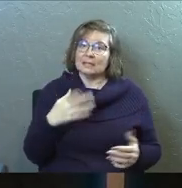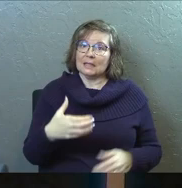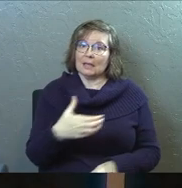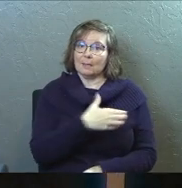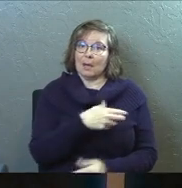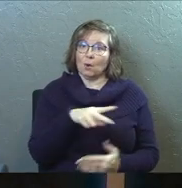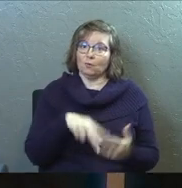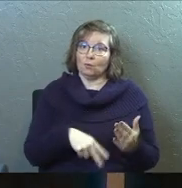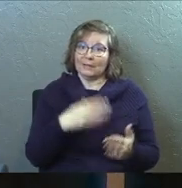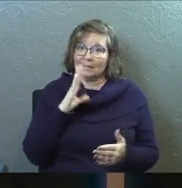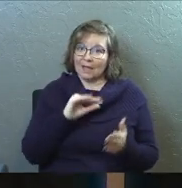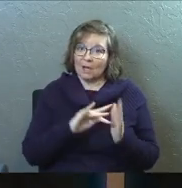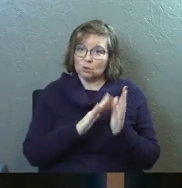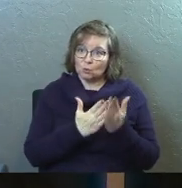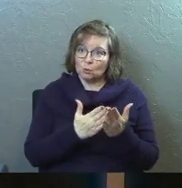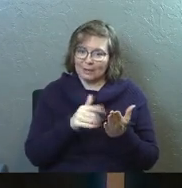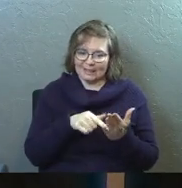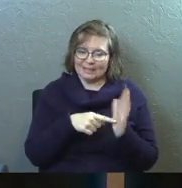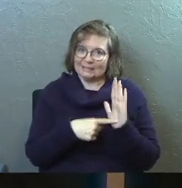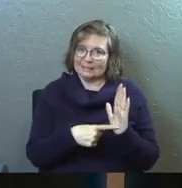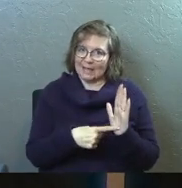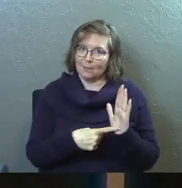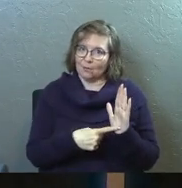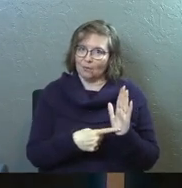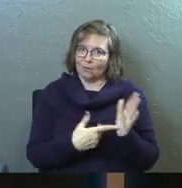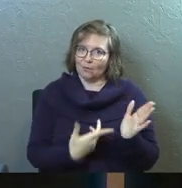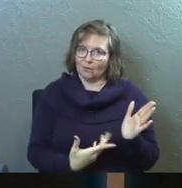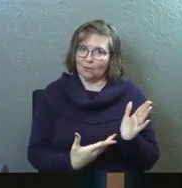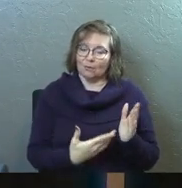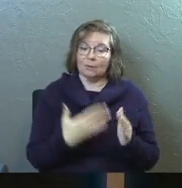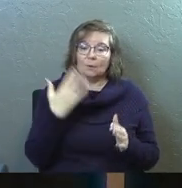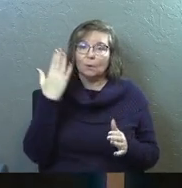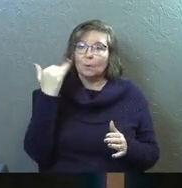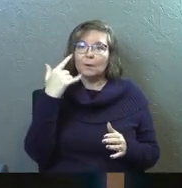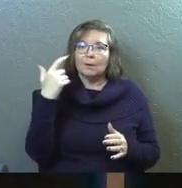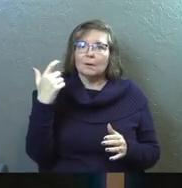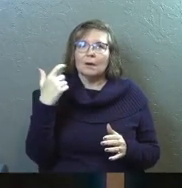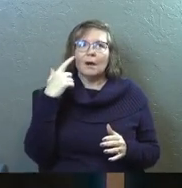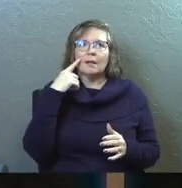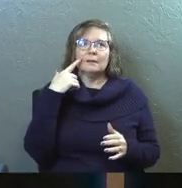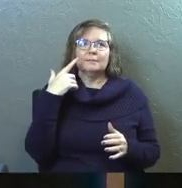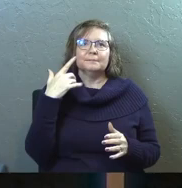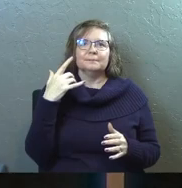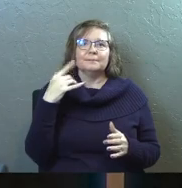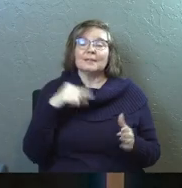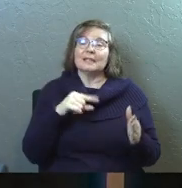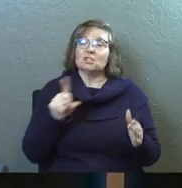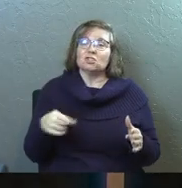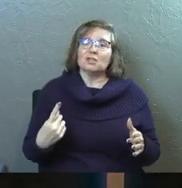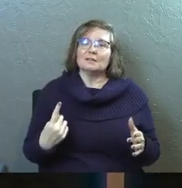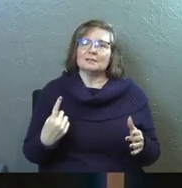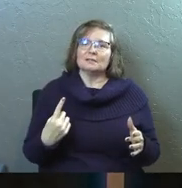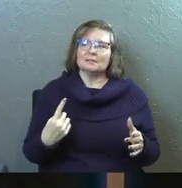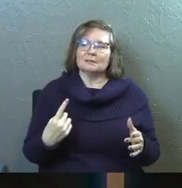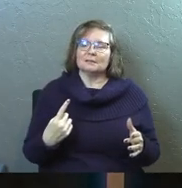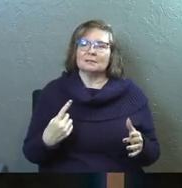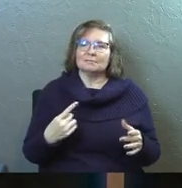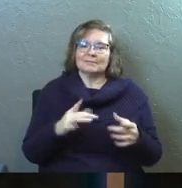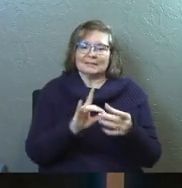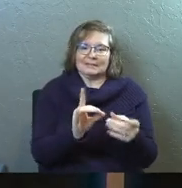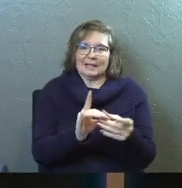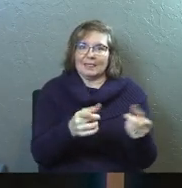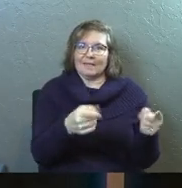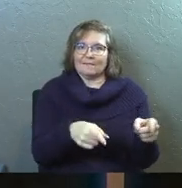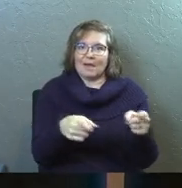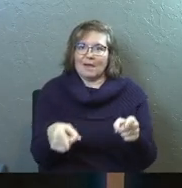power of reading God's word in this example that we've kind of shared here, because I think like, this is just sort of like recounting